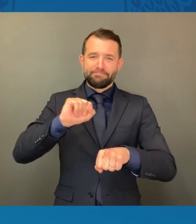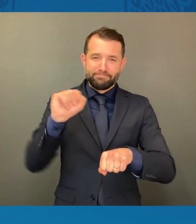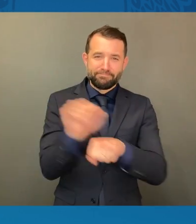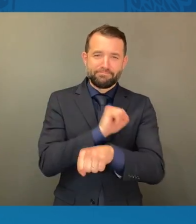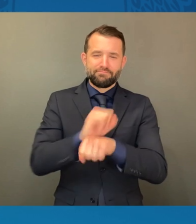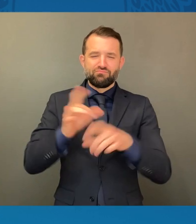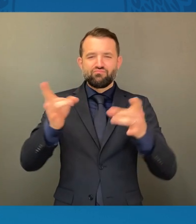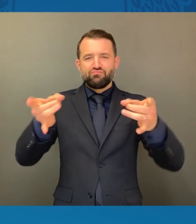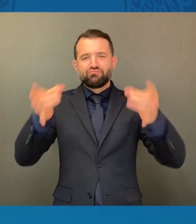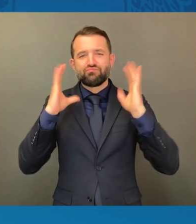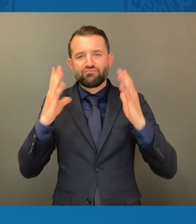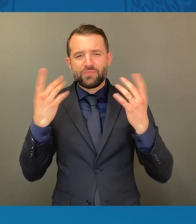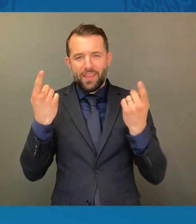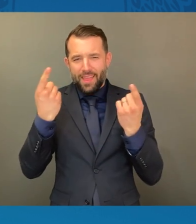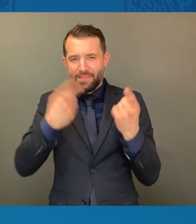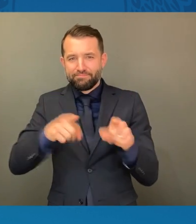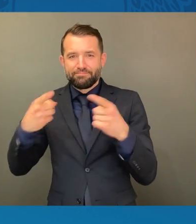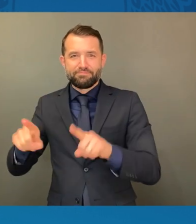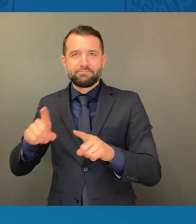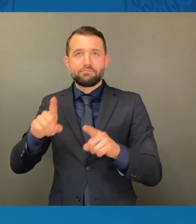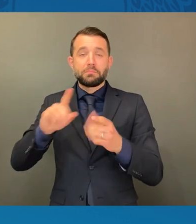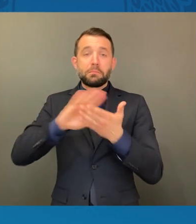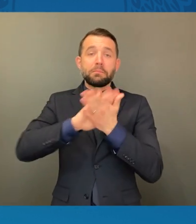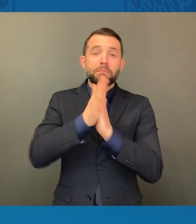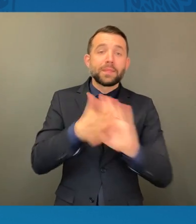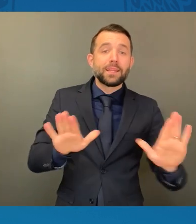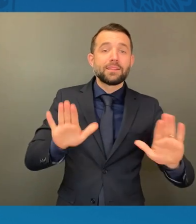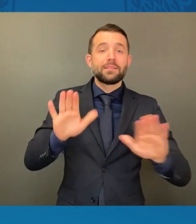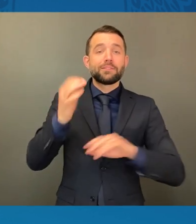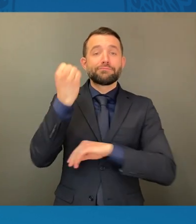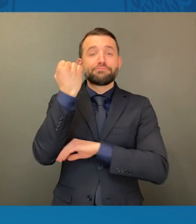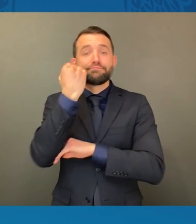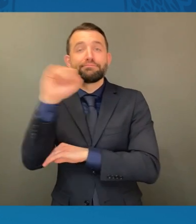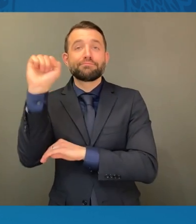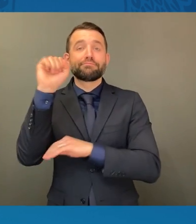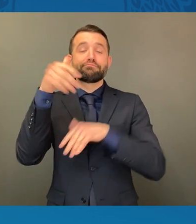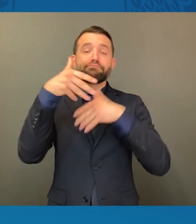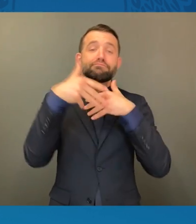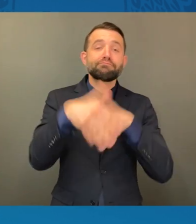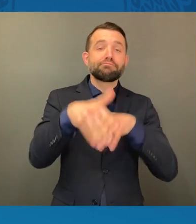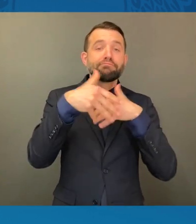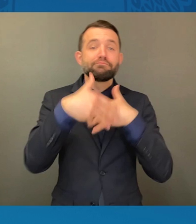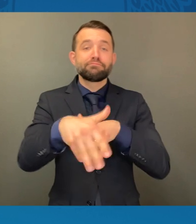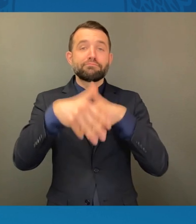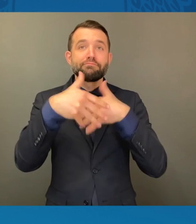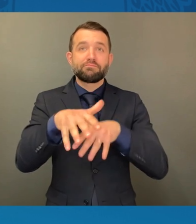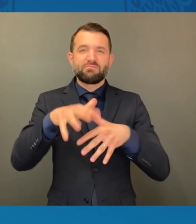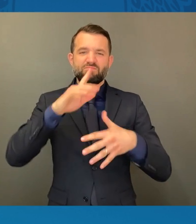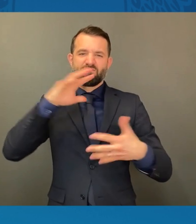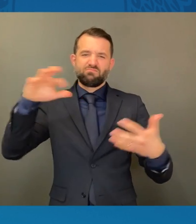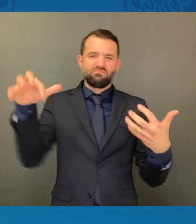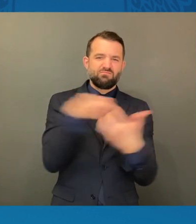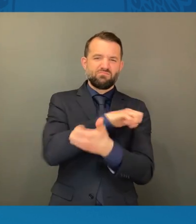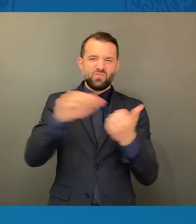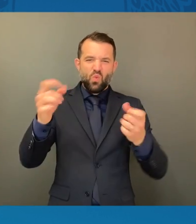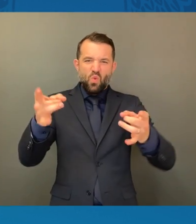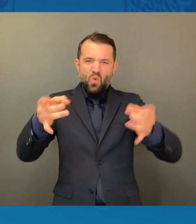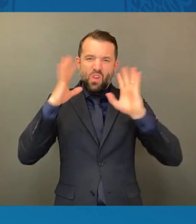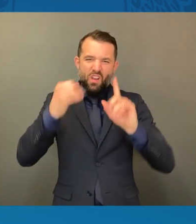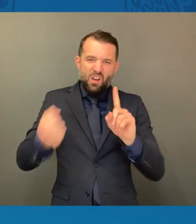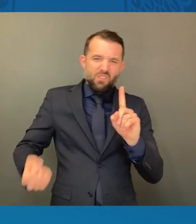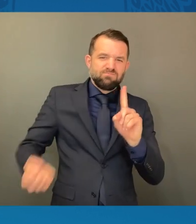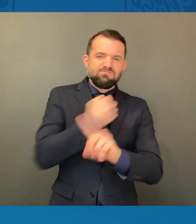Their peaceful protest was met with crushing violence. They were kneeling